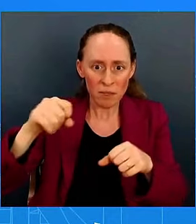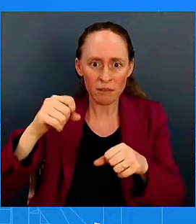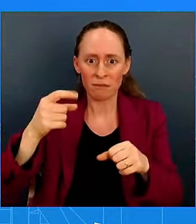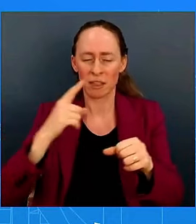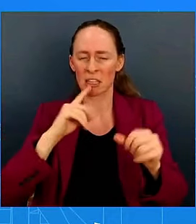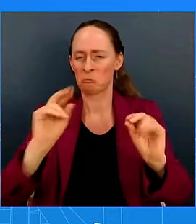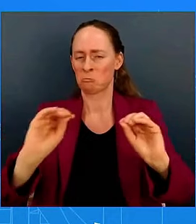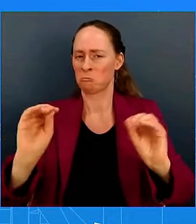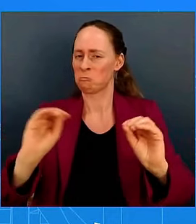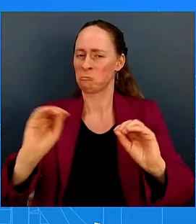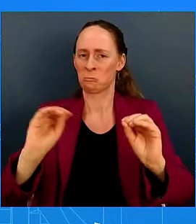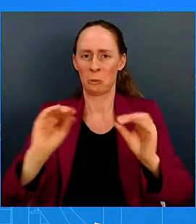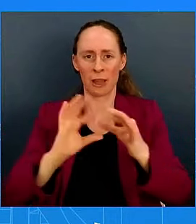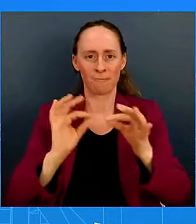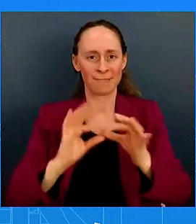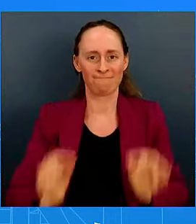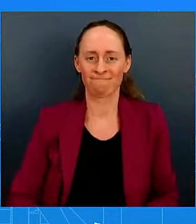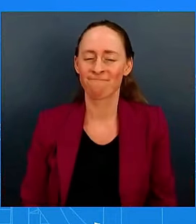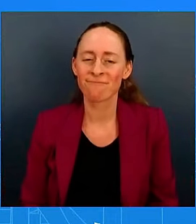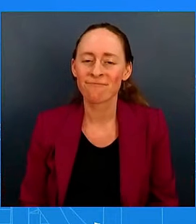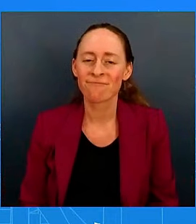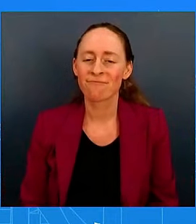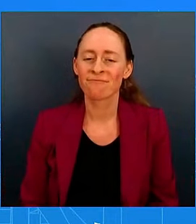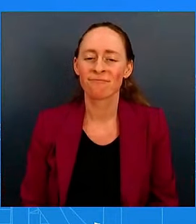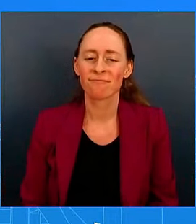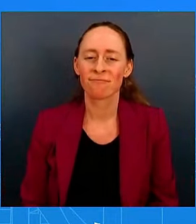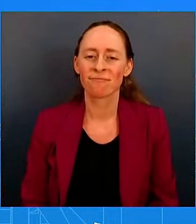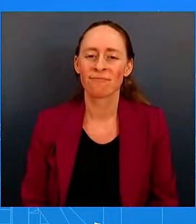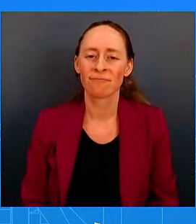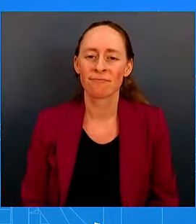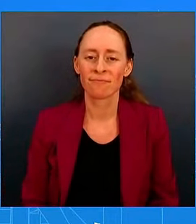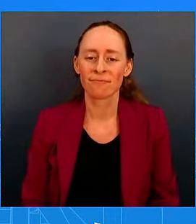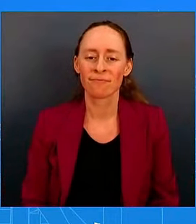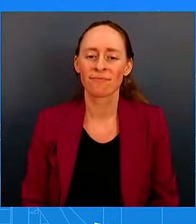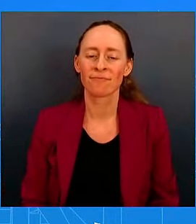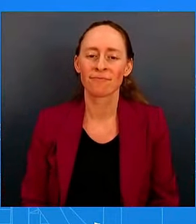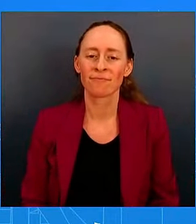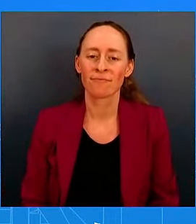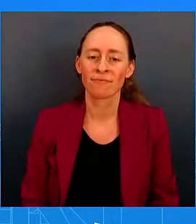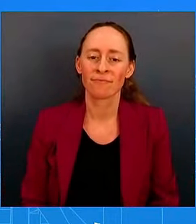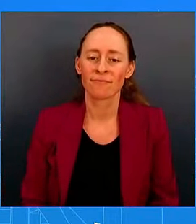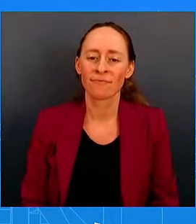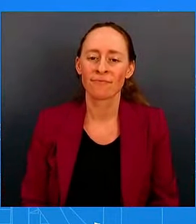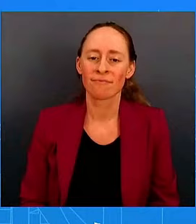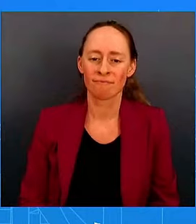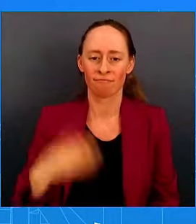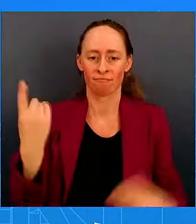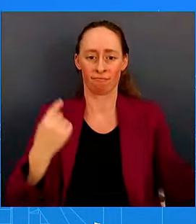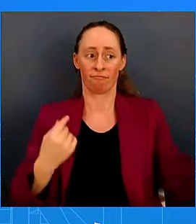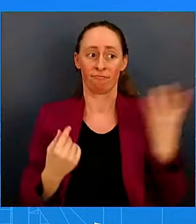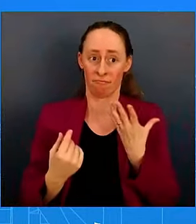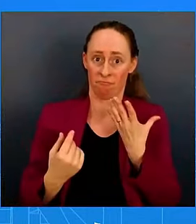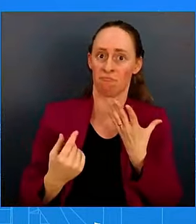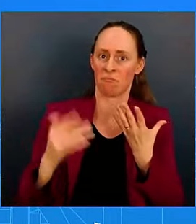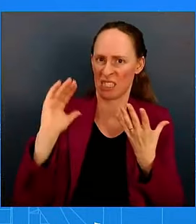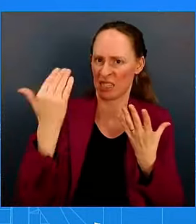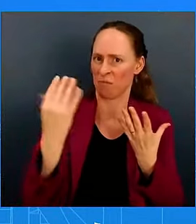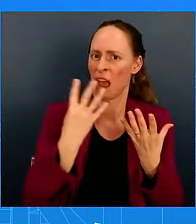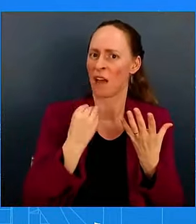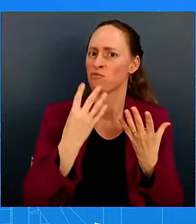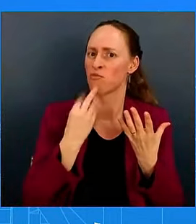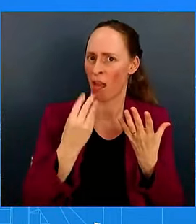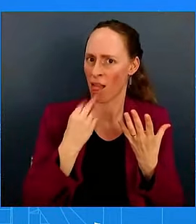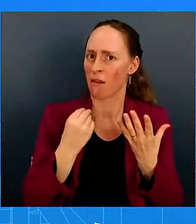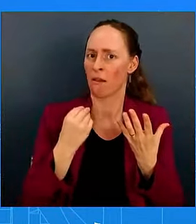have confirmed to us it's been widely reported that Israel is responsible for this, but notably you still won't say that. Why is that? Is it because that's not your